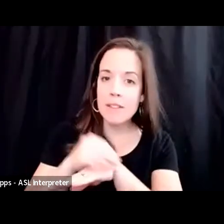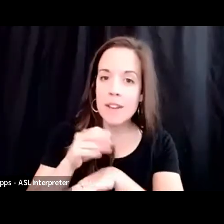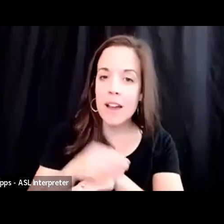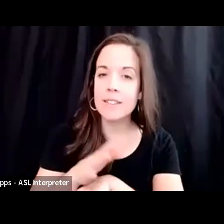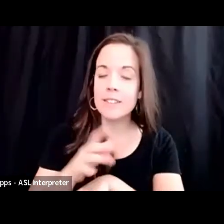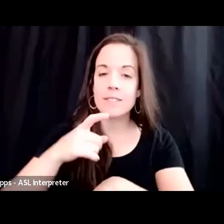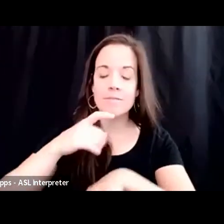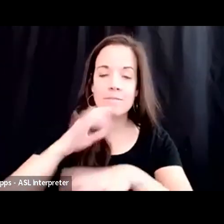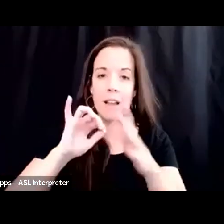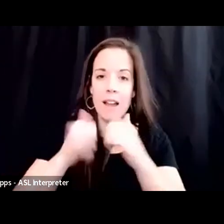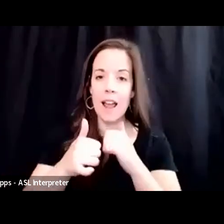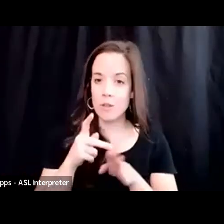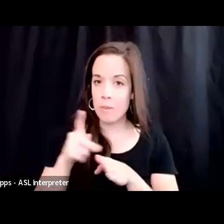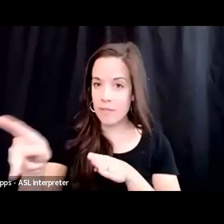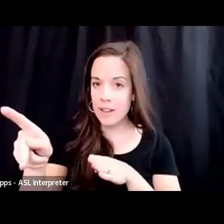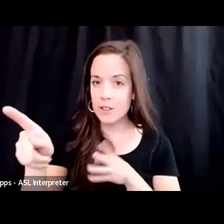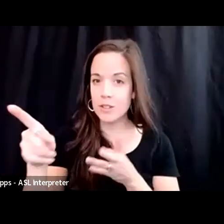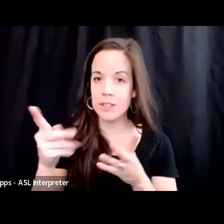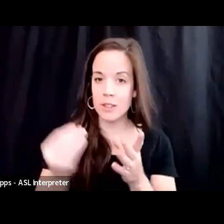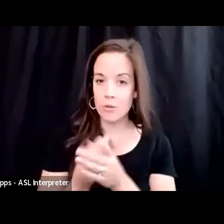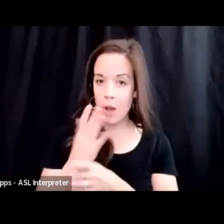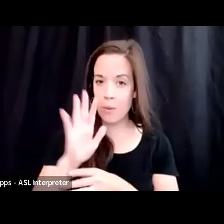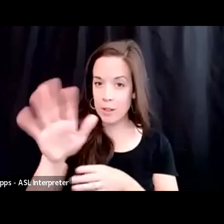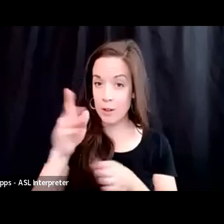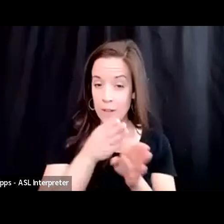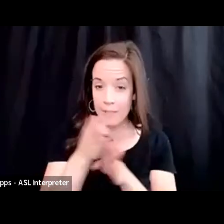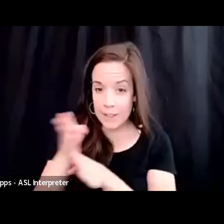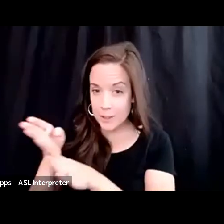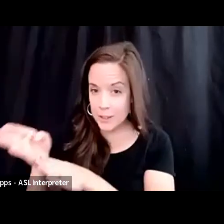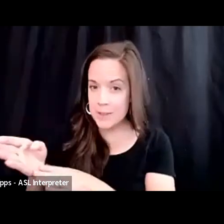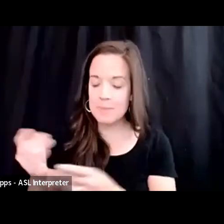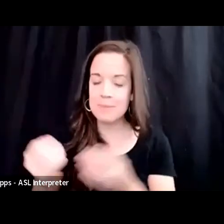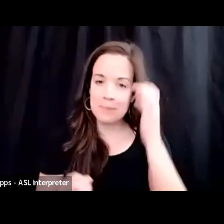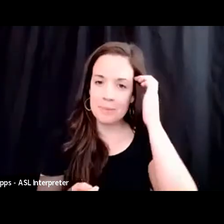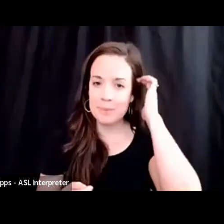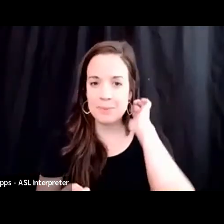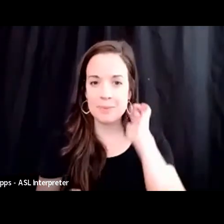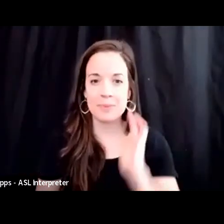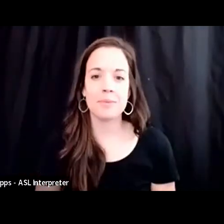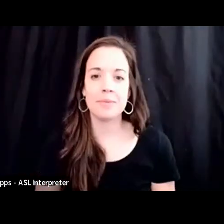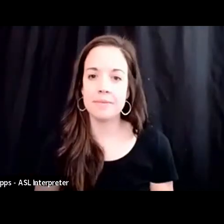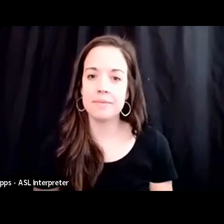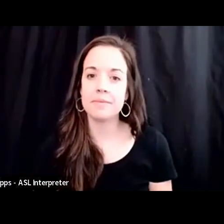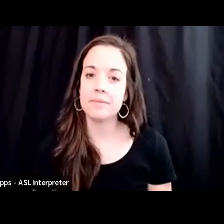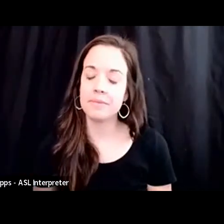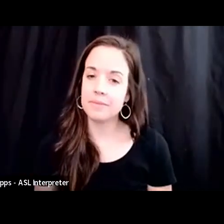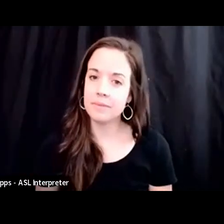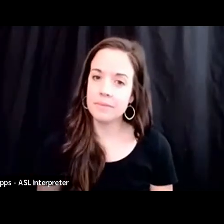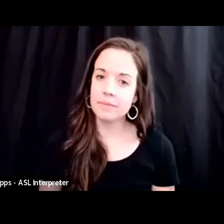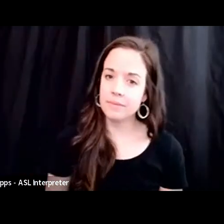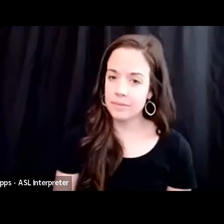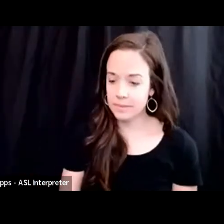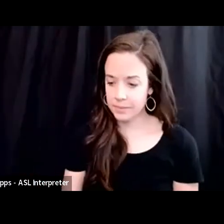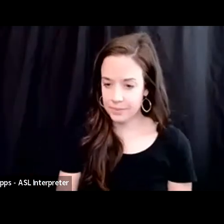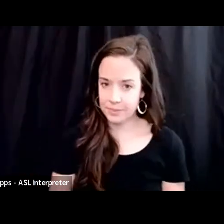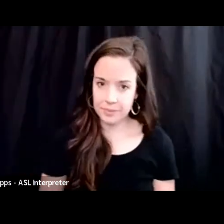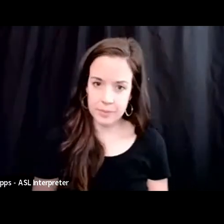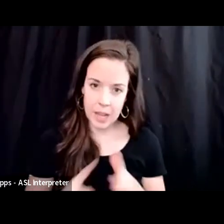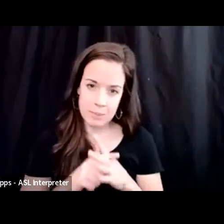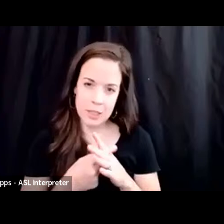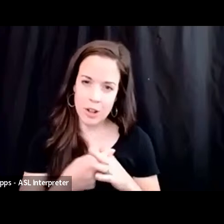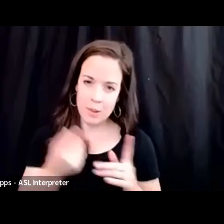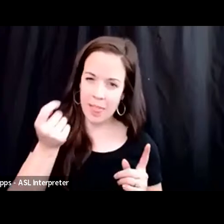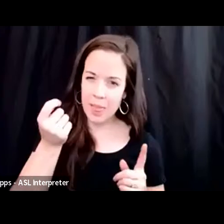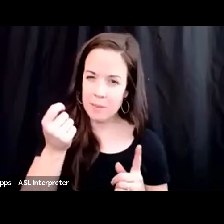how to professionally grow in your fields. So let me just start with a little bit of a